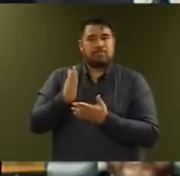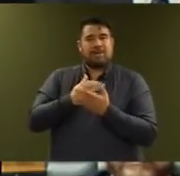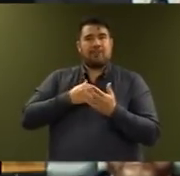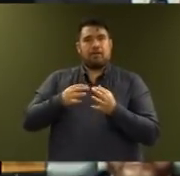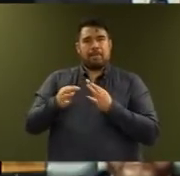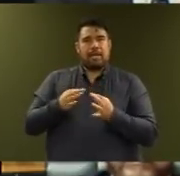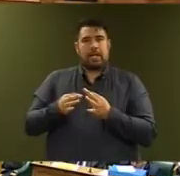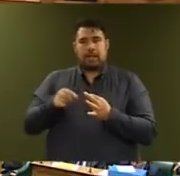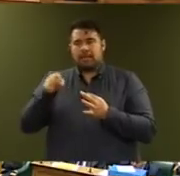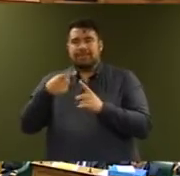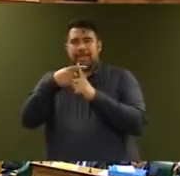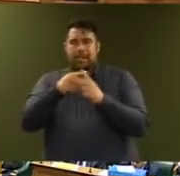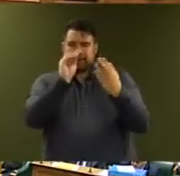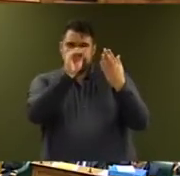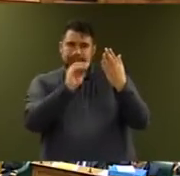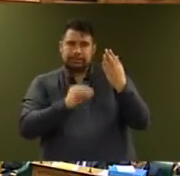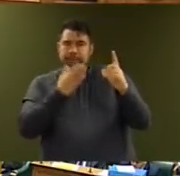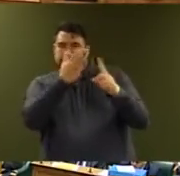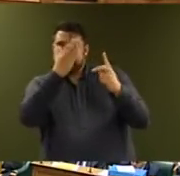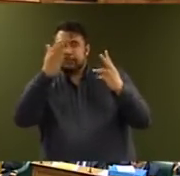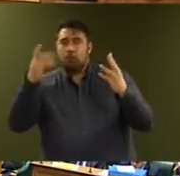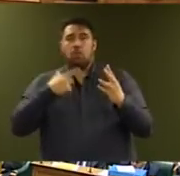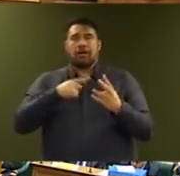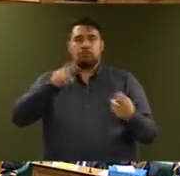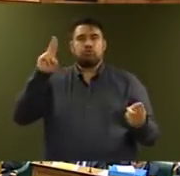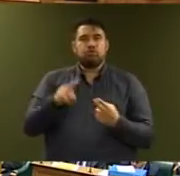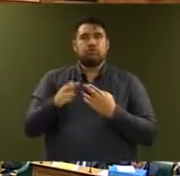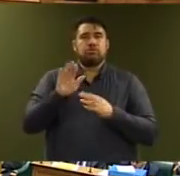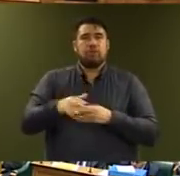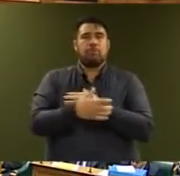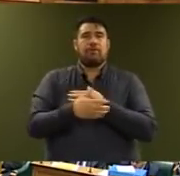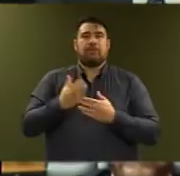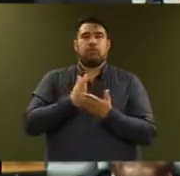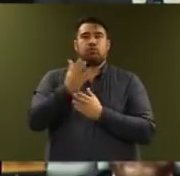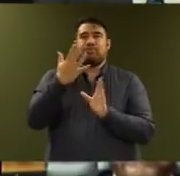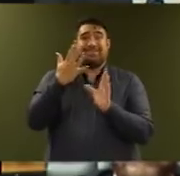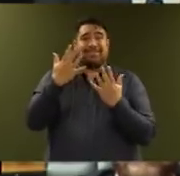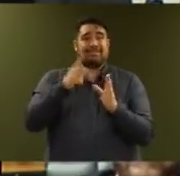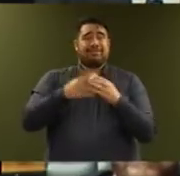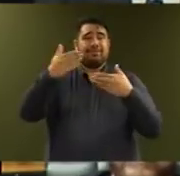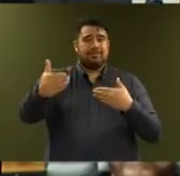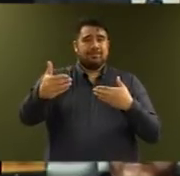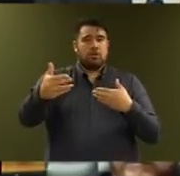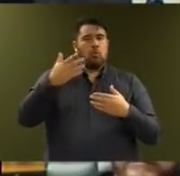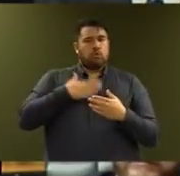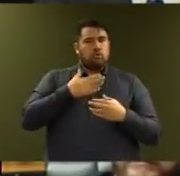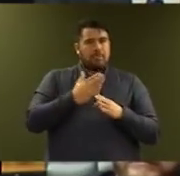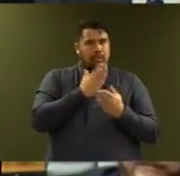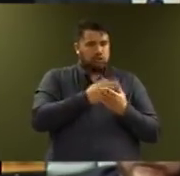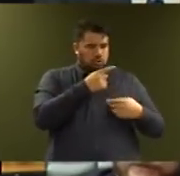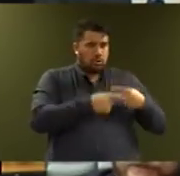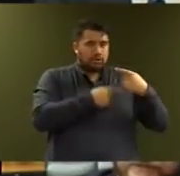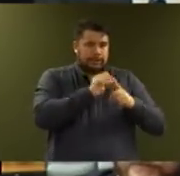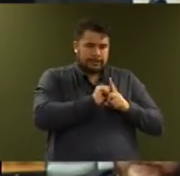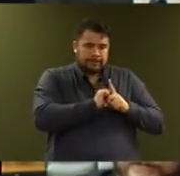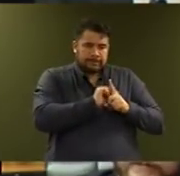with bold new targets to be set to reduce child poverty over ten years. We want to ensure constant progress towards improving